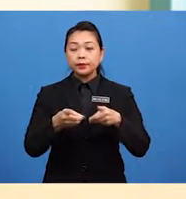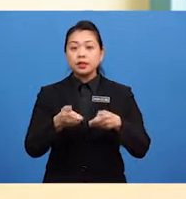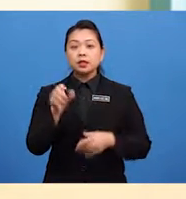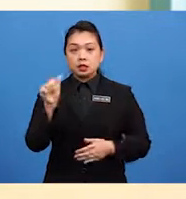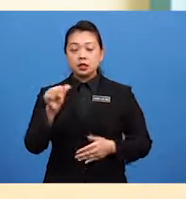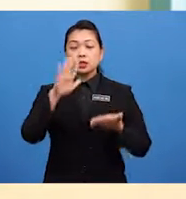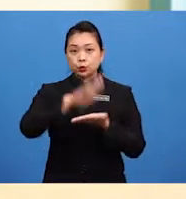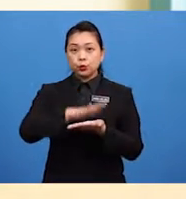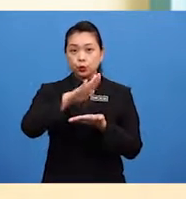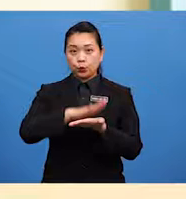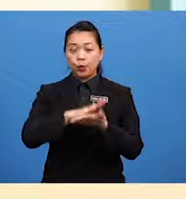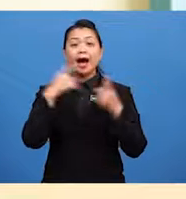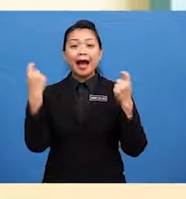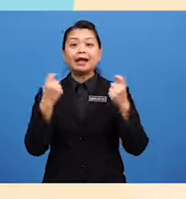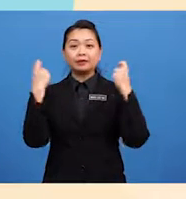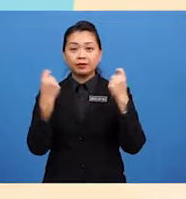carnival